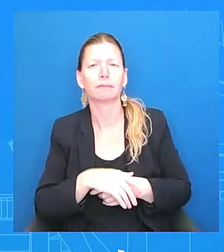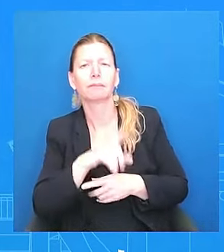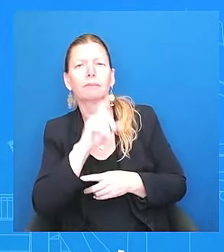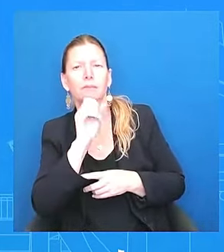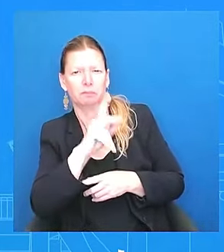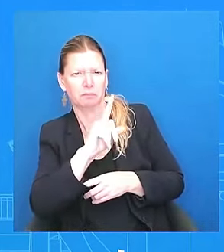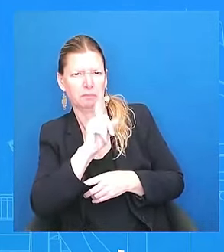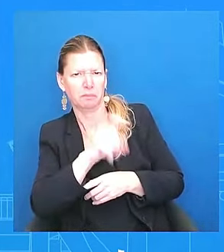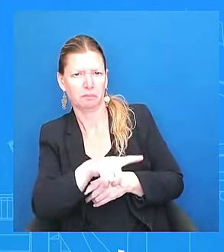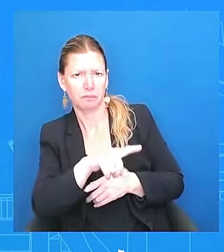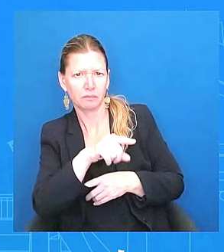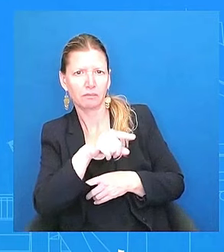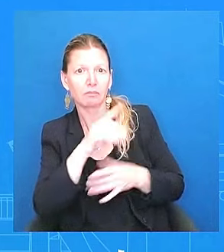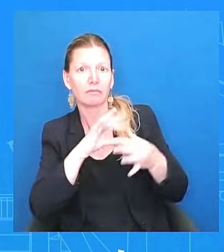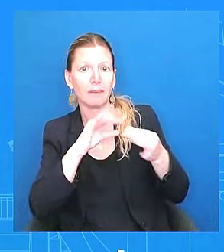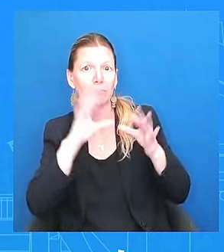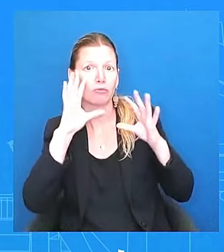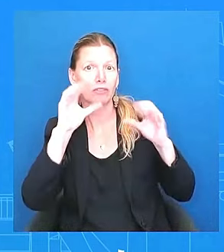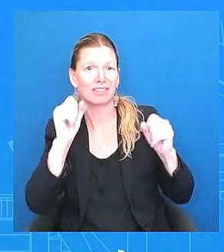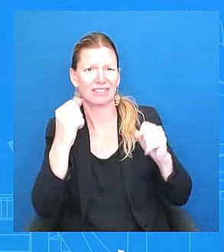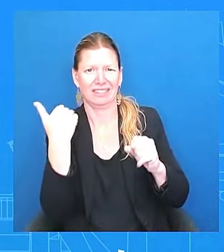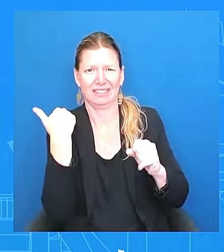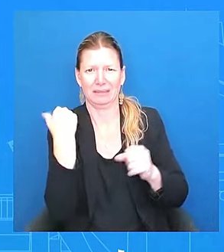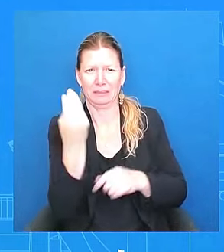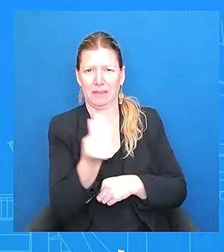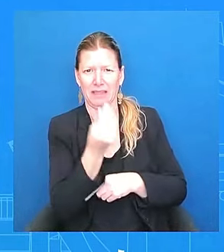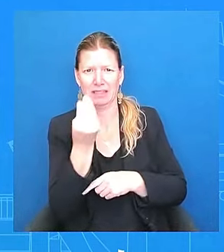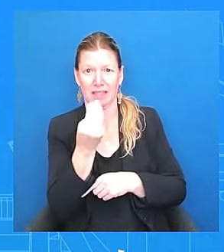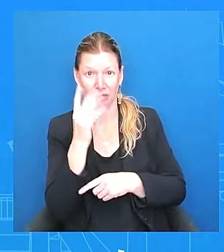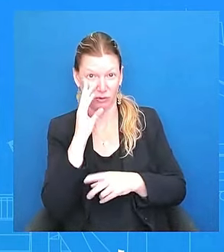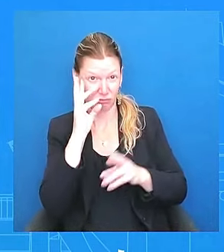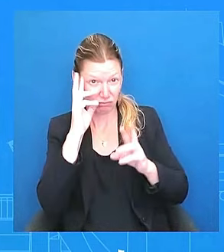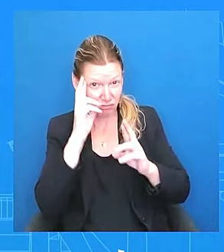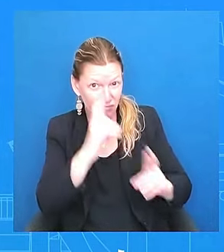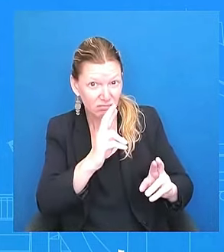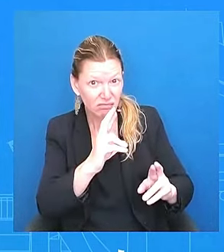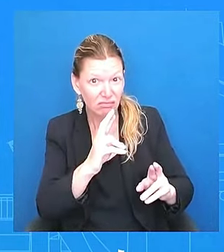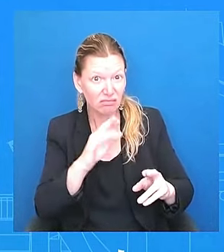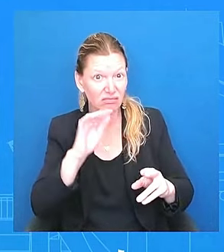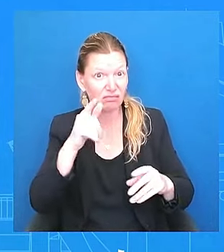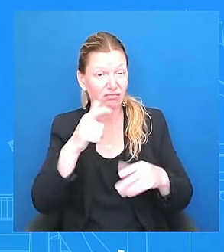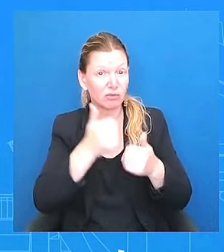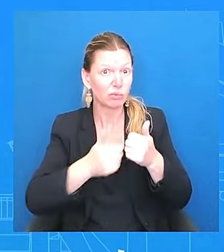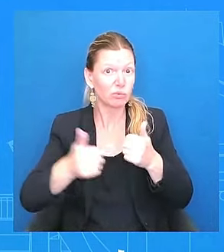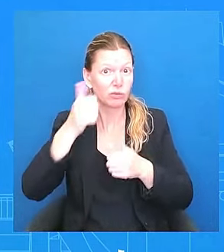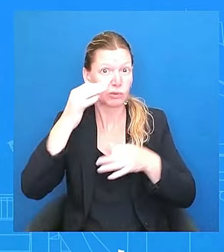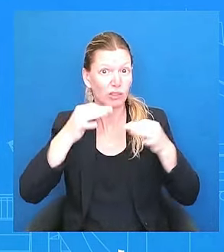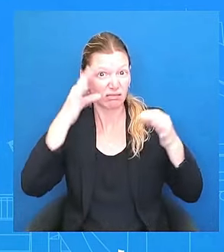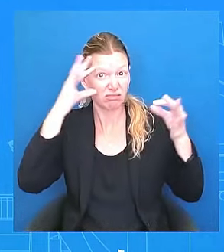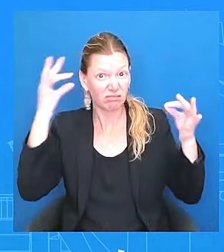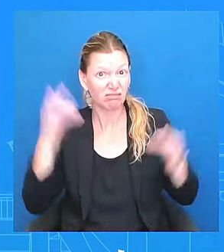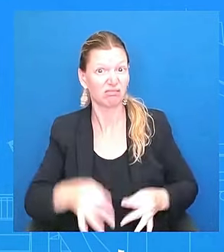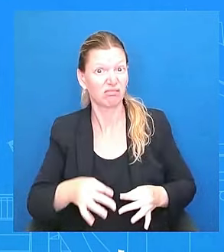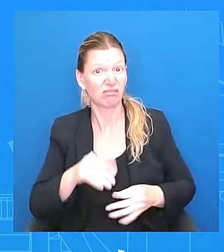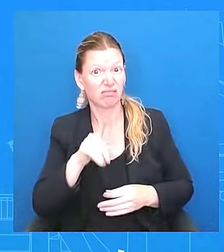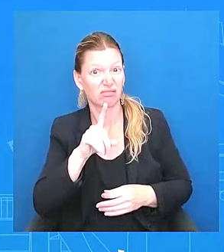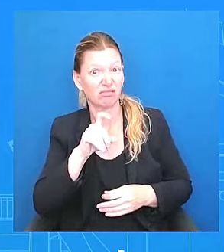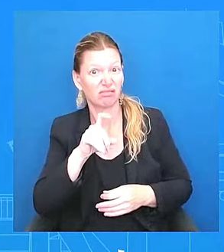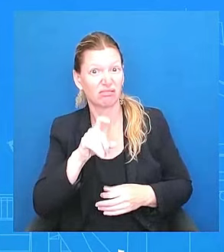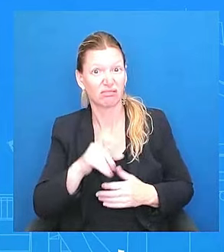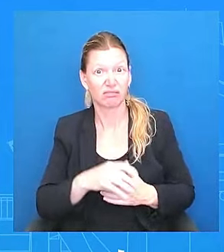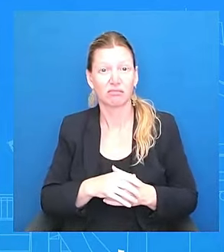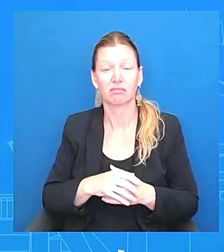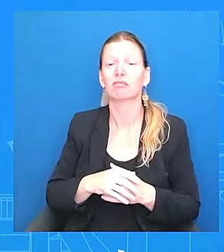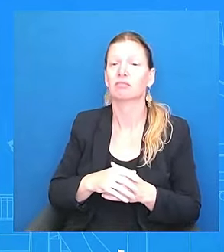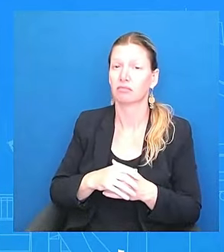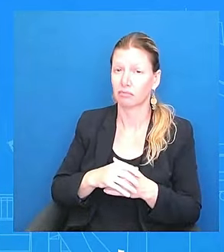The president has spoken often, very powerfully, about the events of January 6th. He has. And his views on what